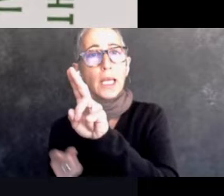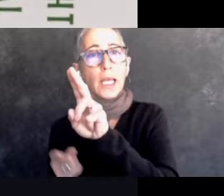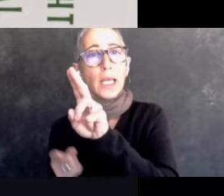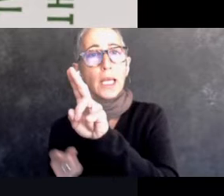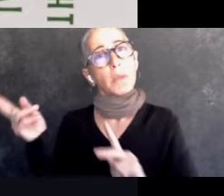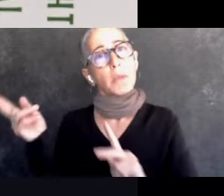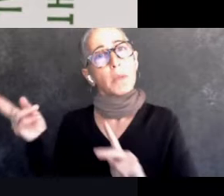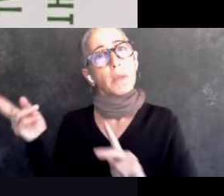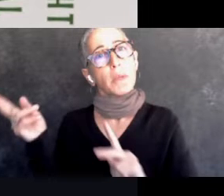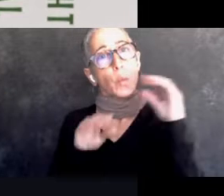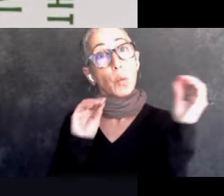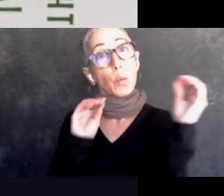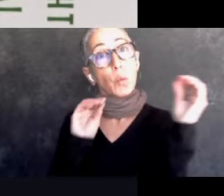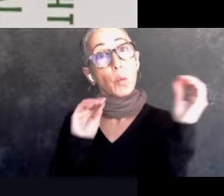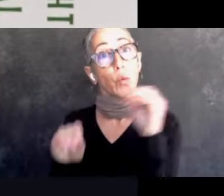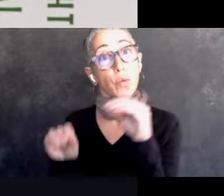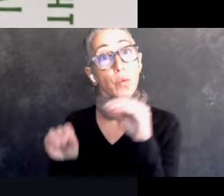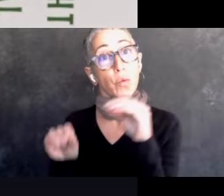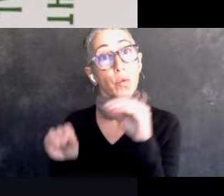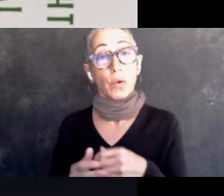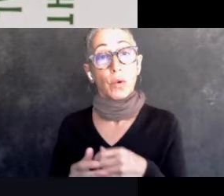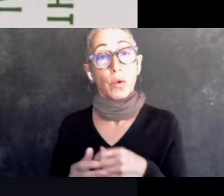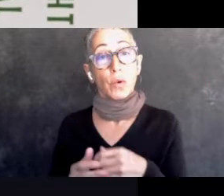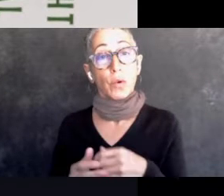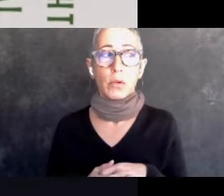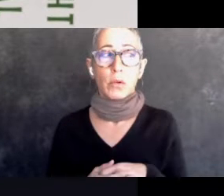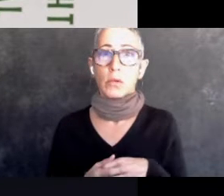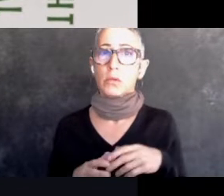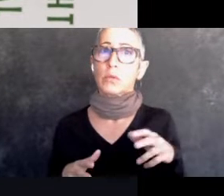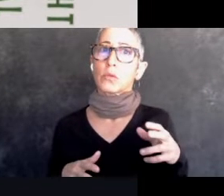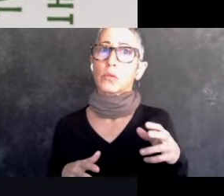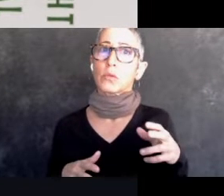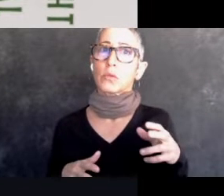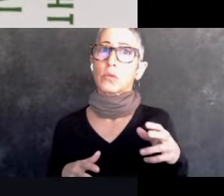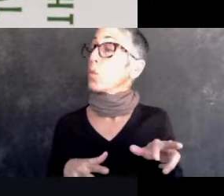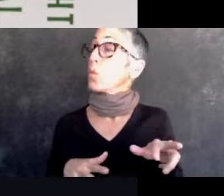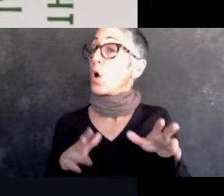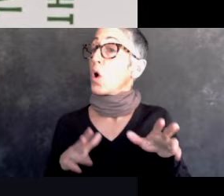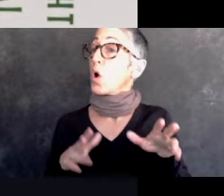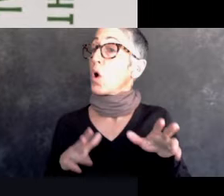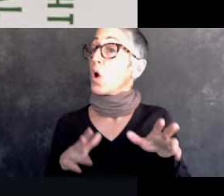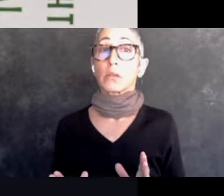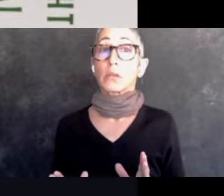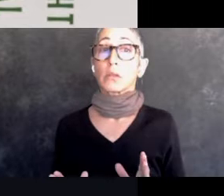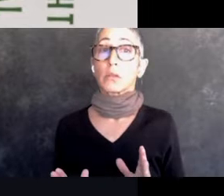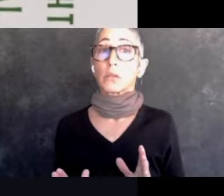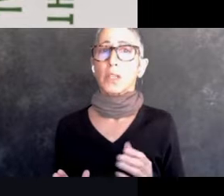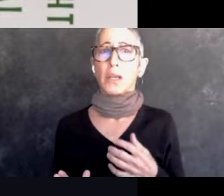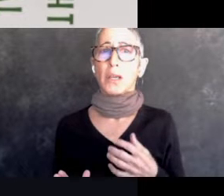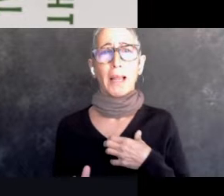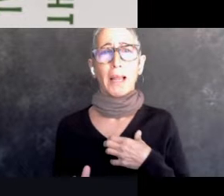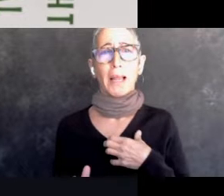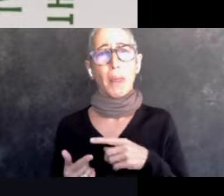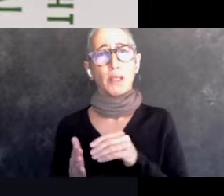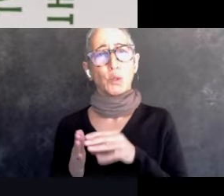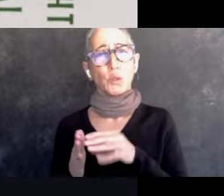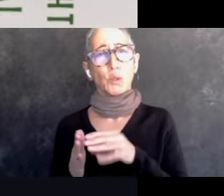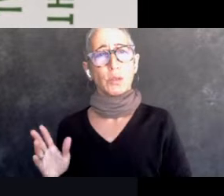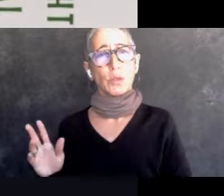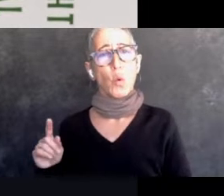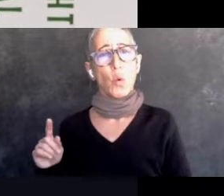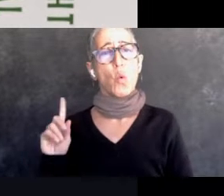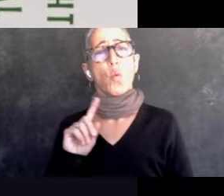walking dogs and then complaining about the students walking on the campus and saying, if